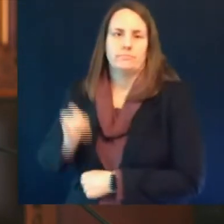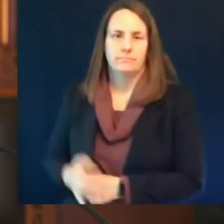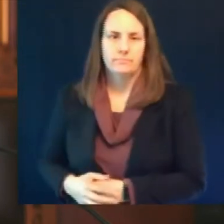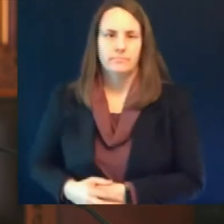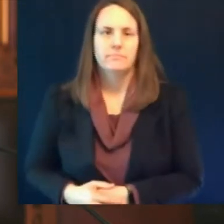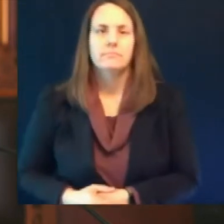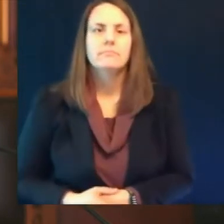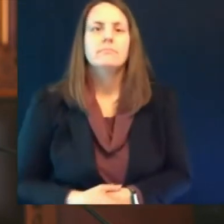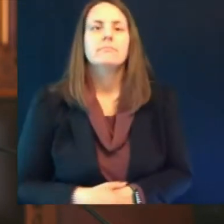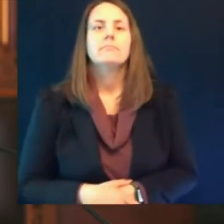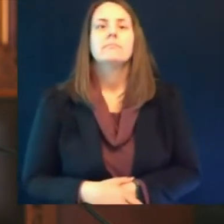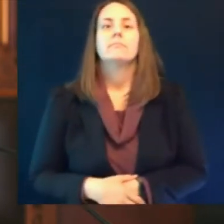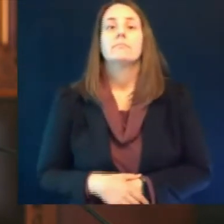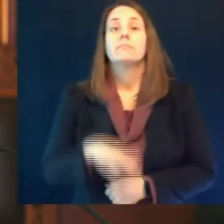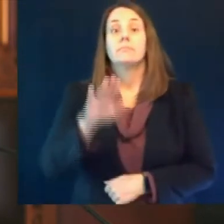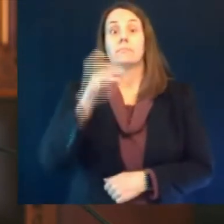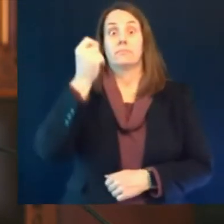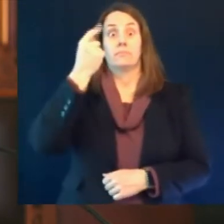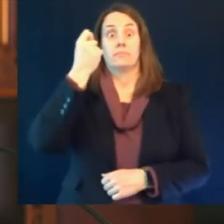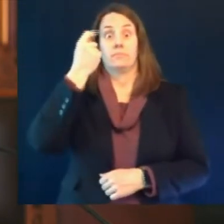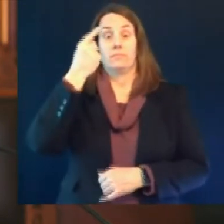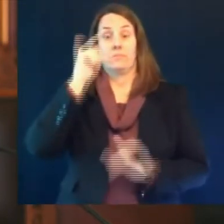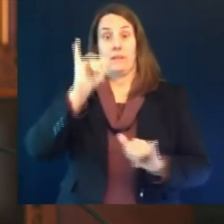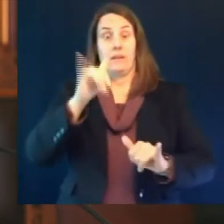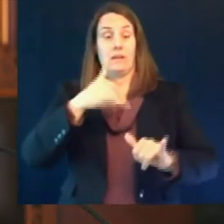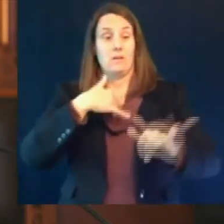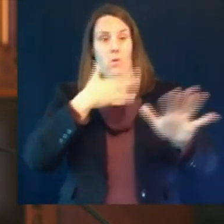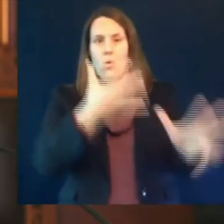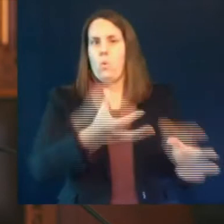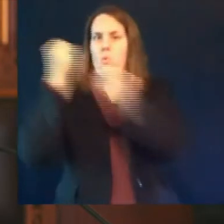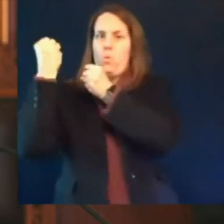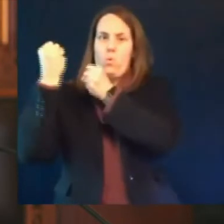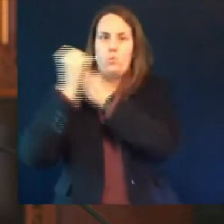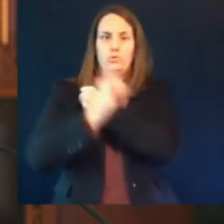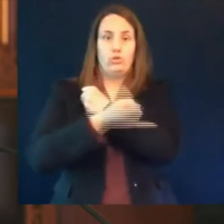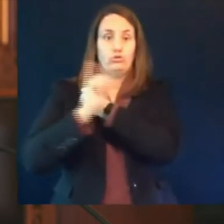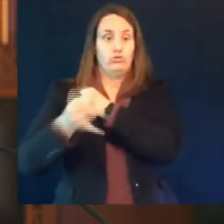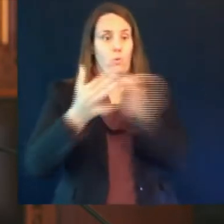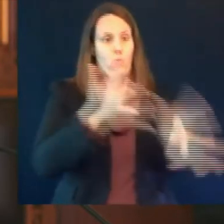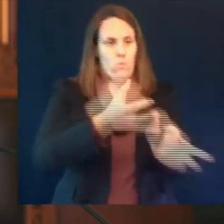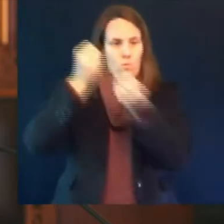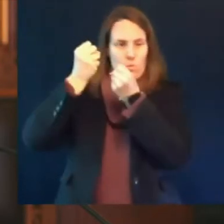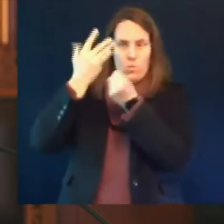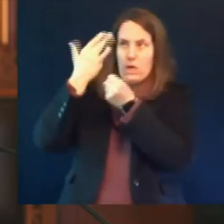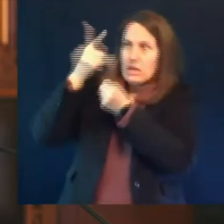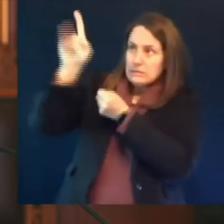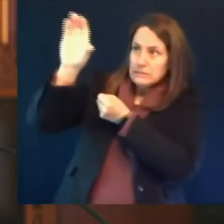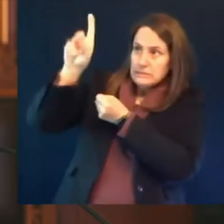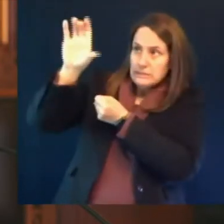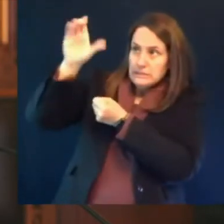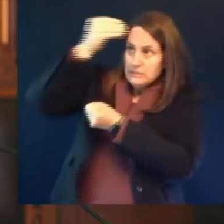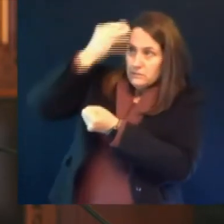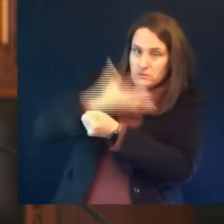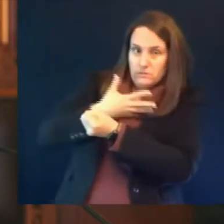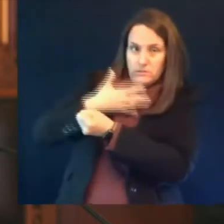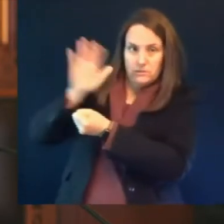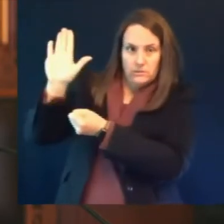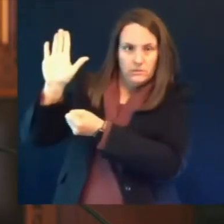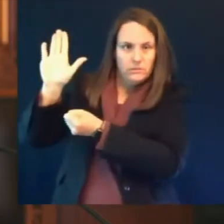performed by the advisory committee on immunization practices when they meet tomorrow to review the situation